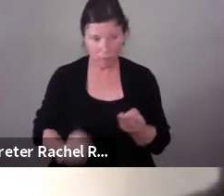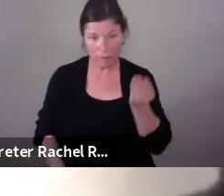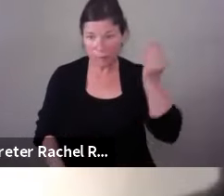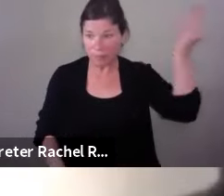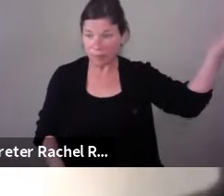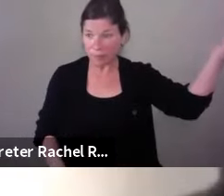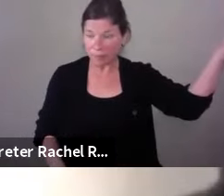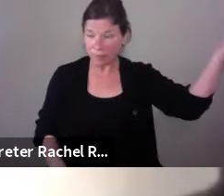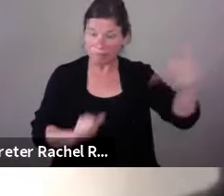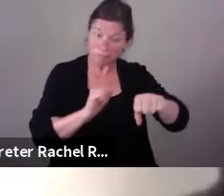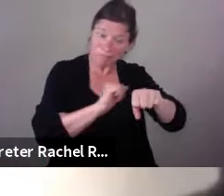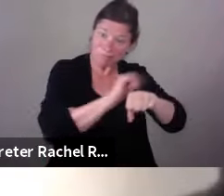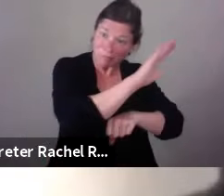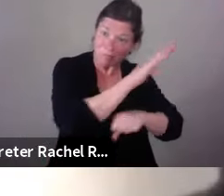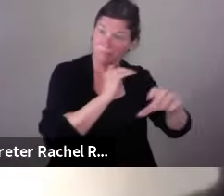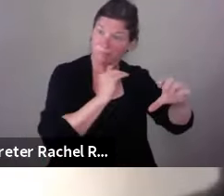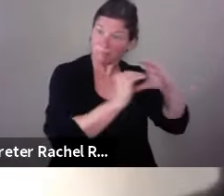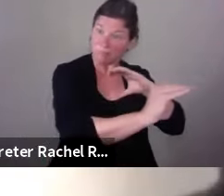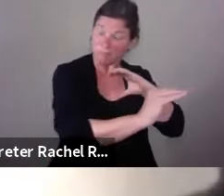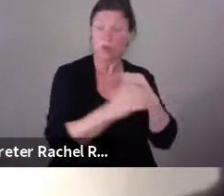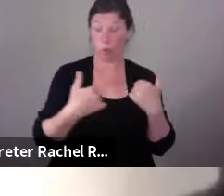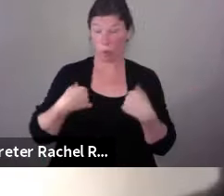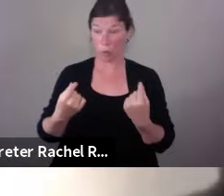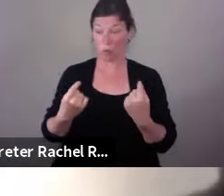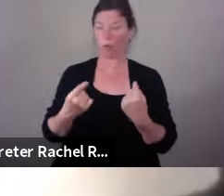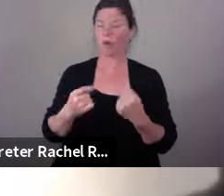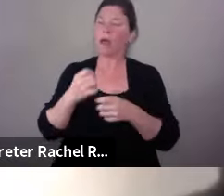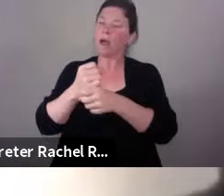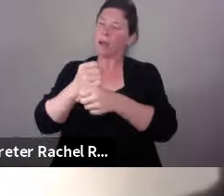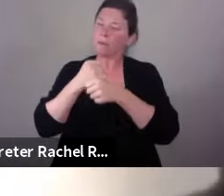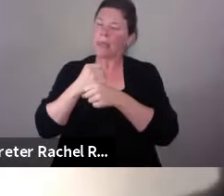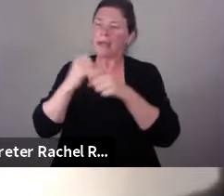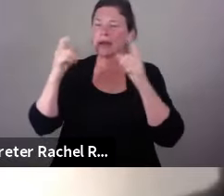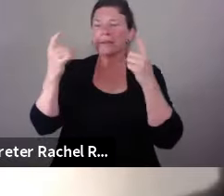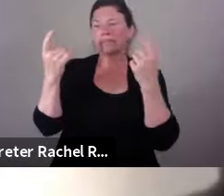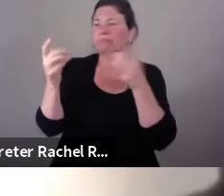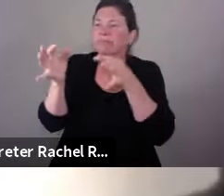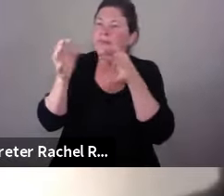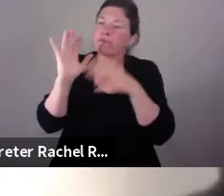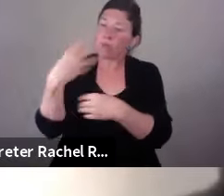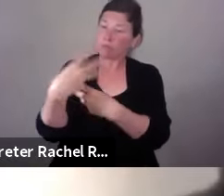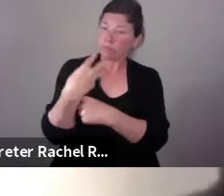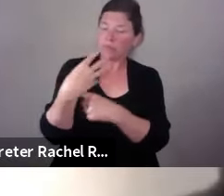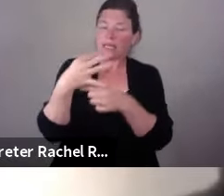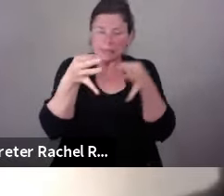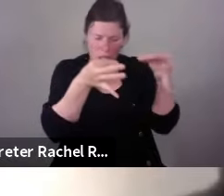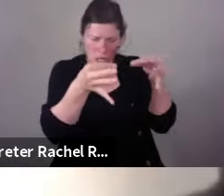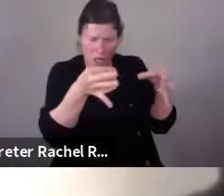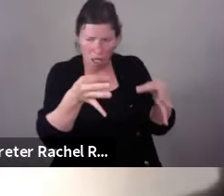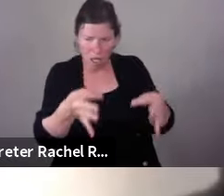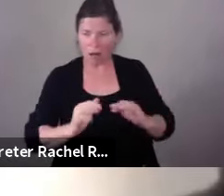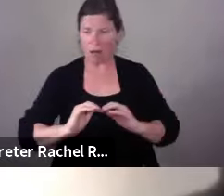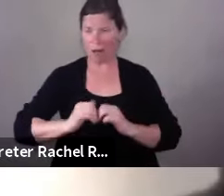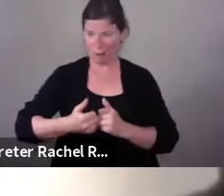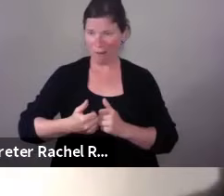electronically. I created a tutorial to show people how to do it because I knew if I had